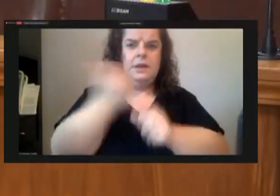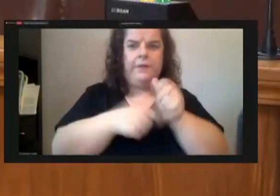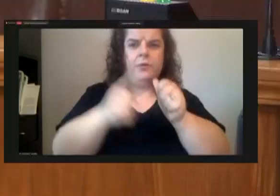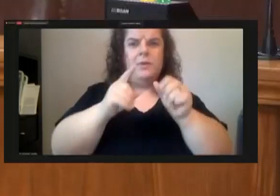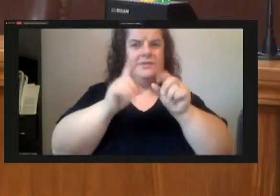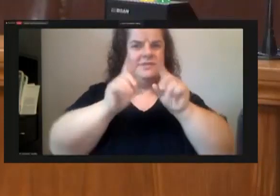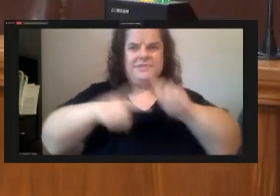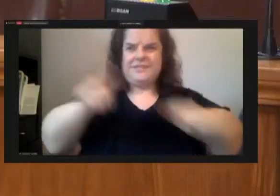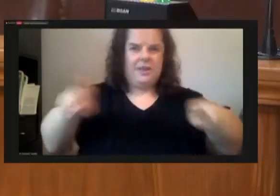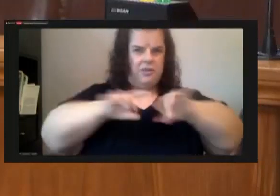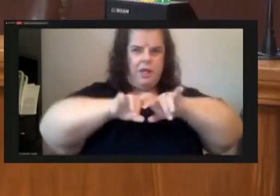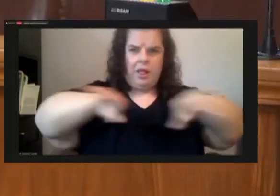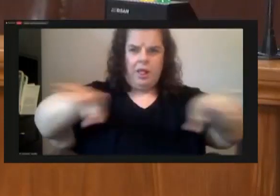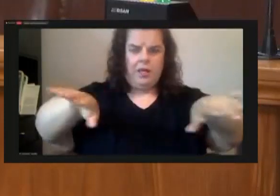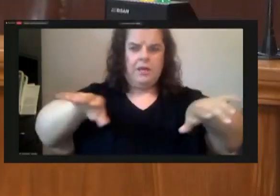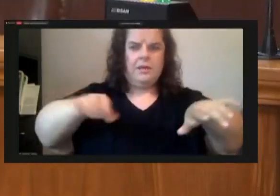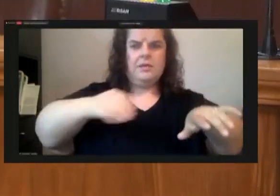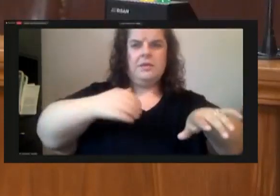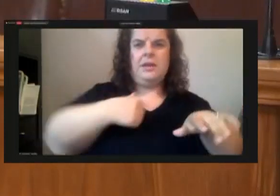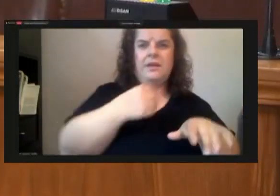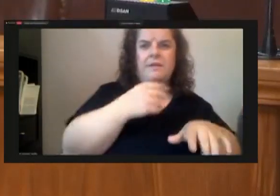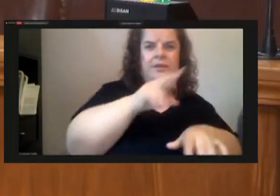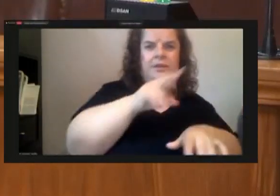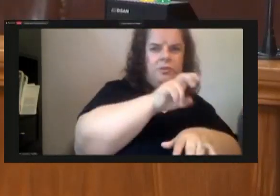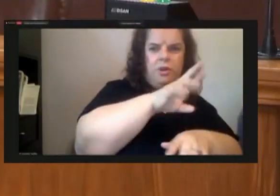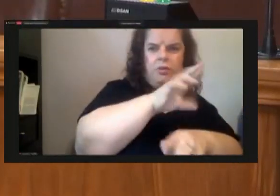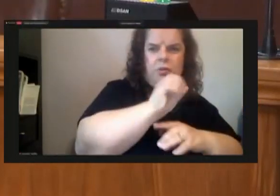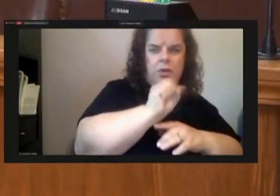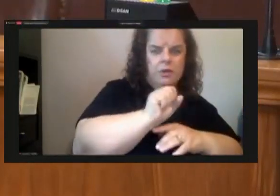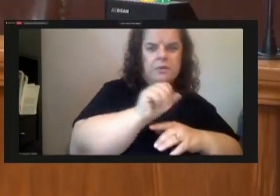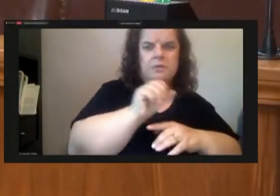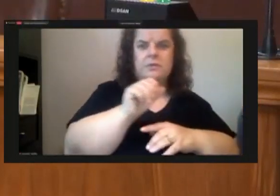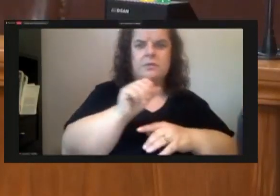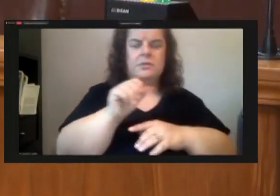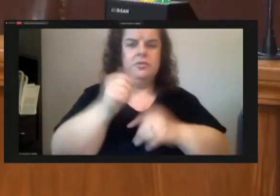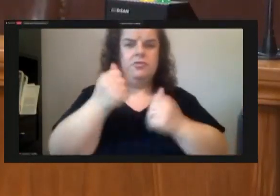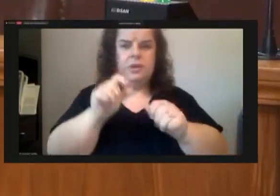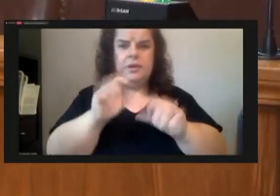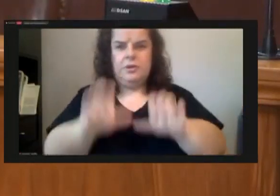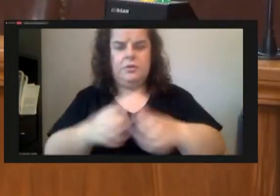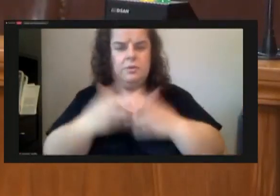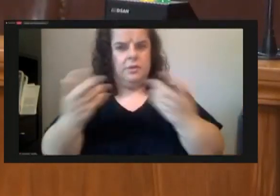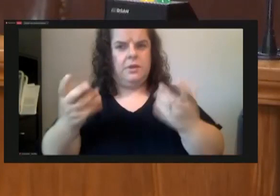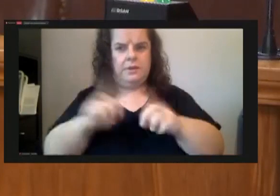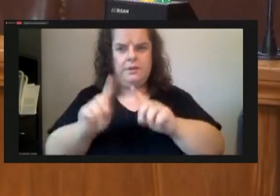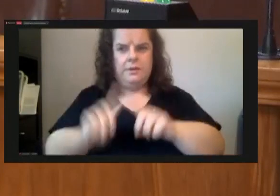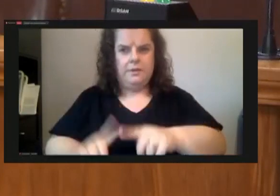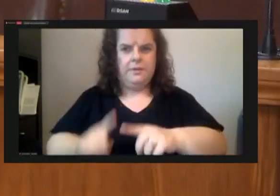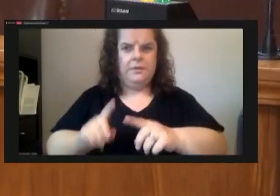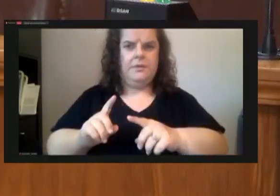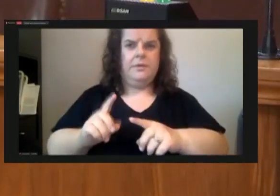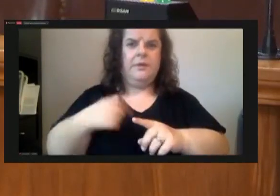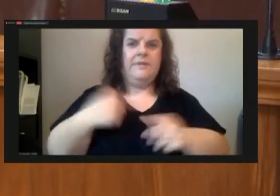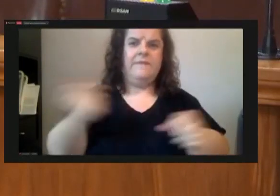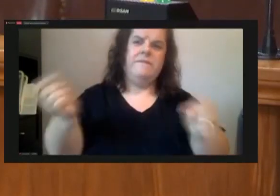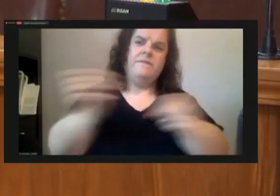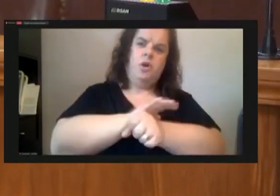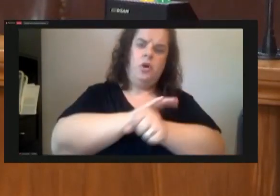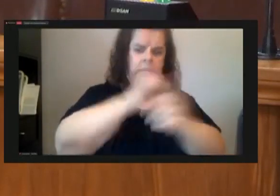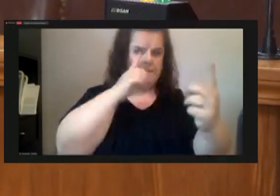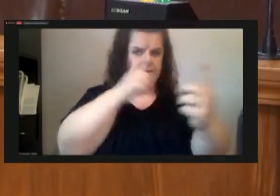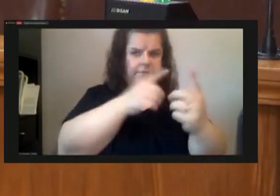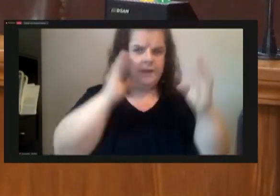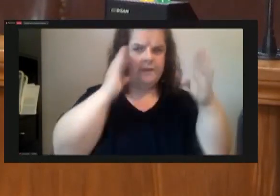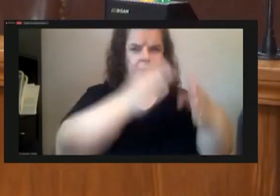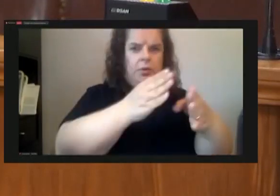well aware of the conditions of 200 ross um so really this is um full steam ahead to get this done and we can get folks